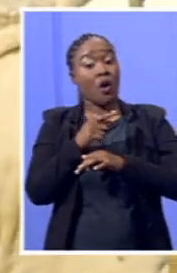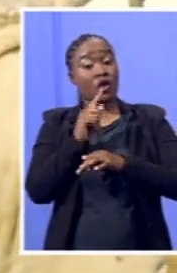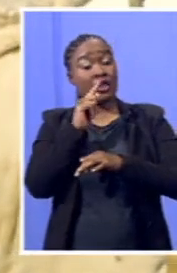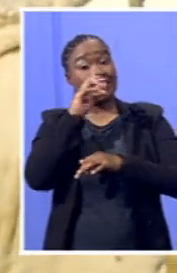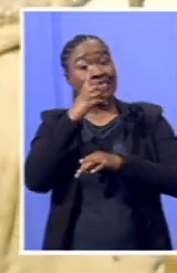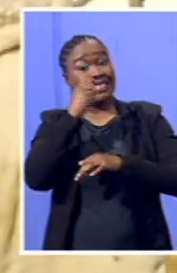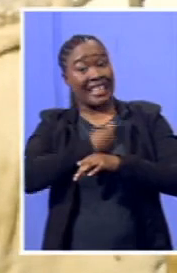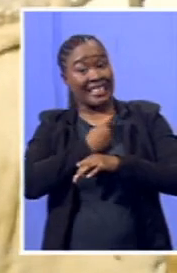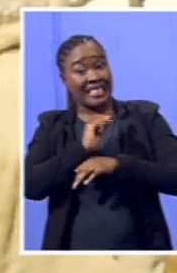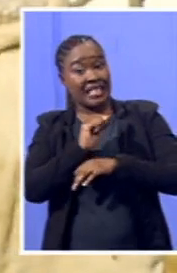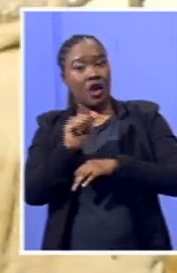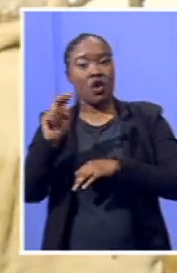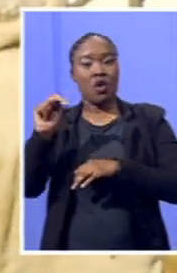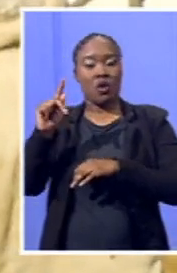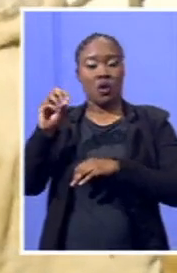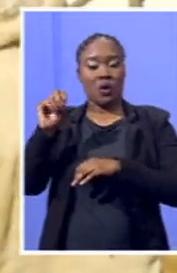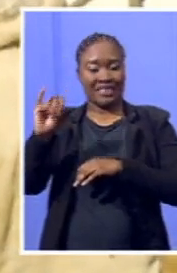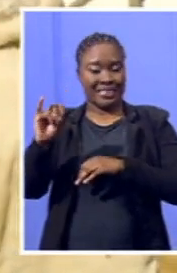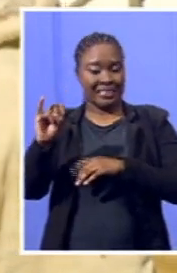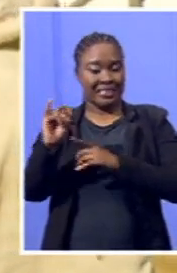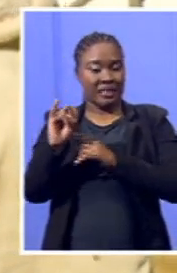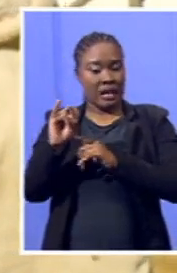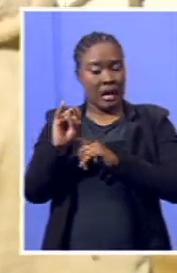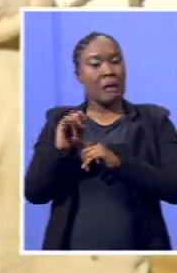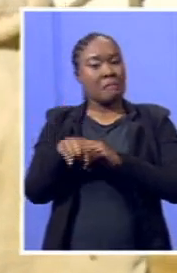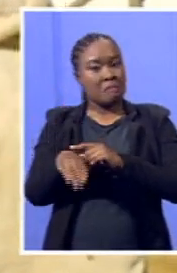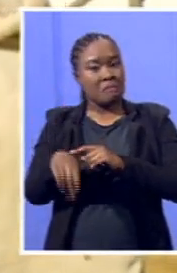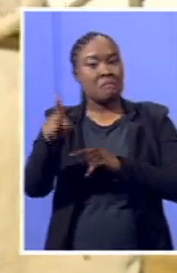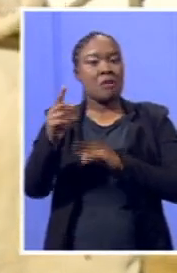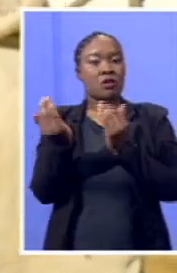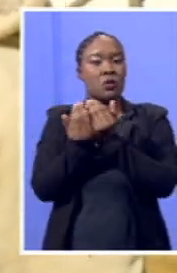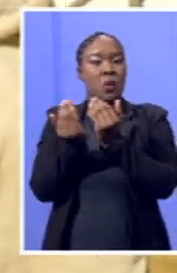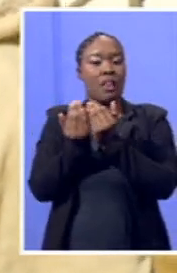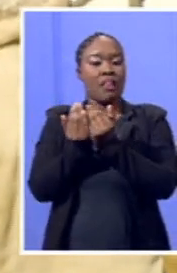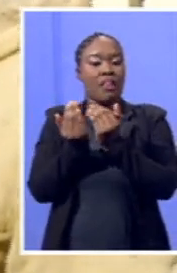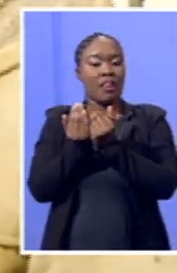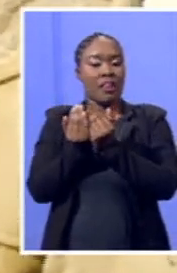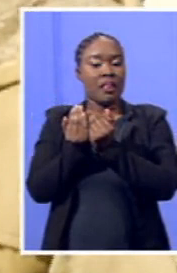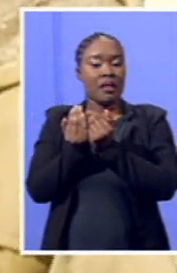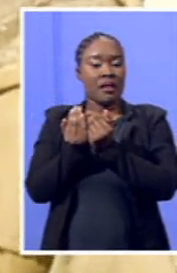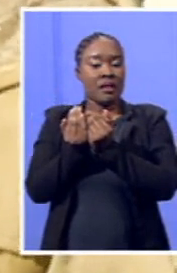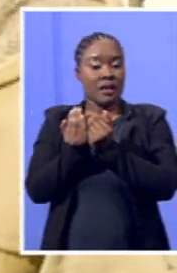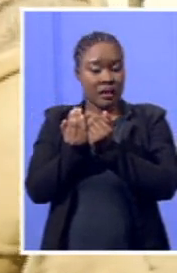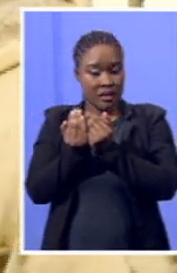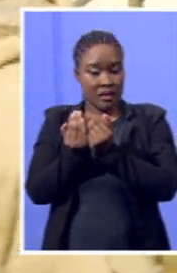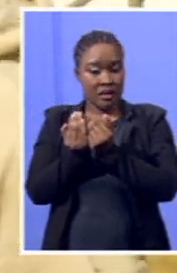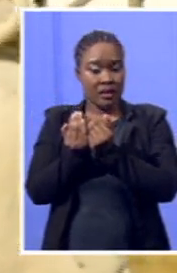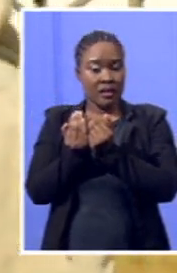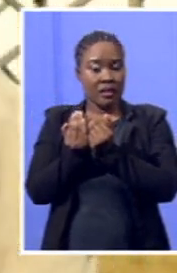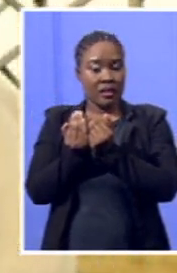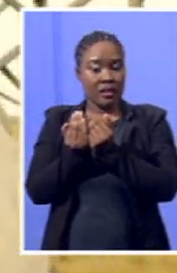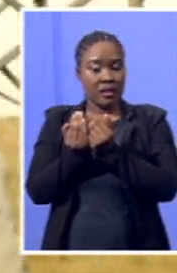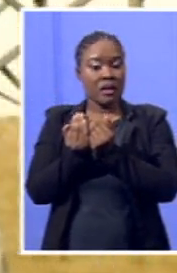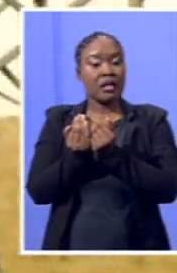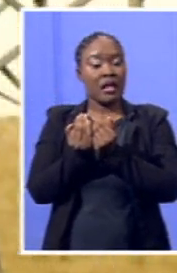him to school. He gave him education. He gave him because they left the place when they were